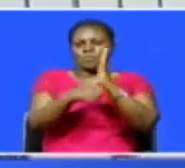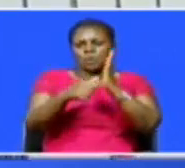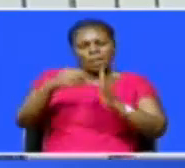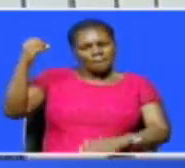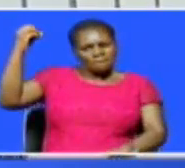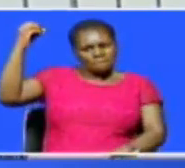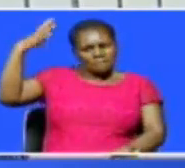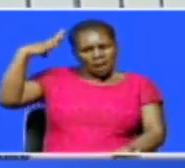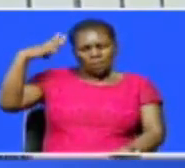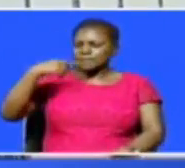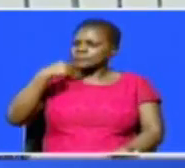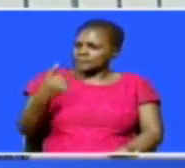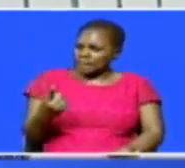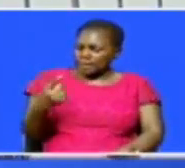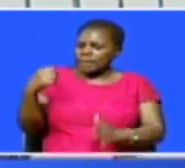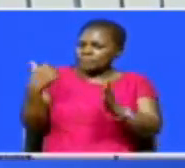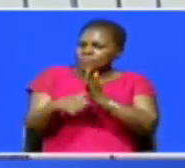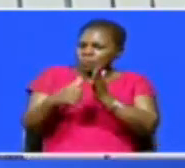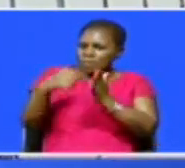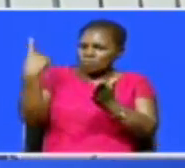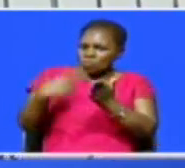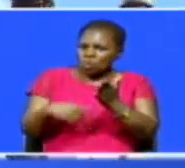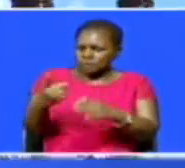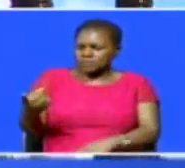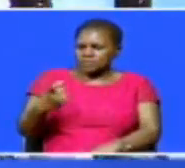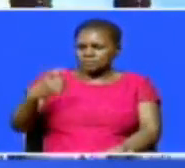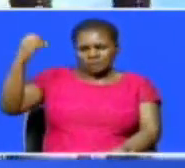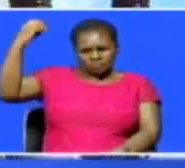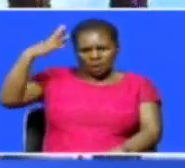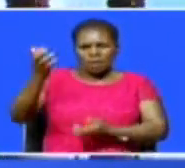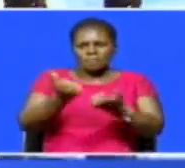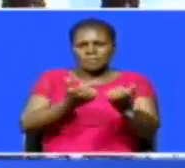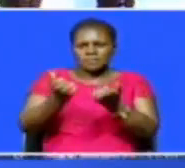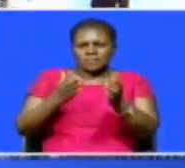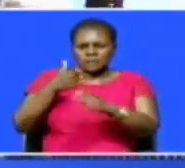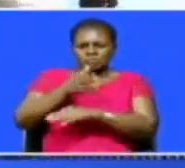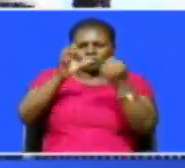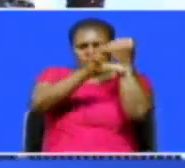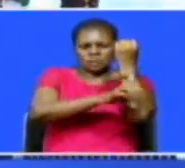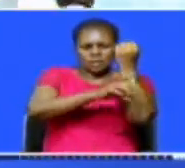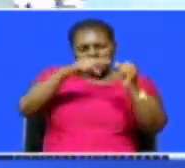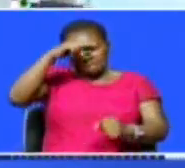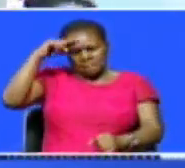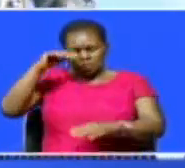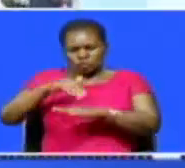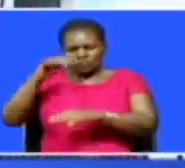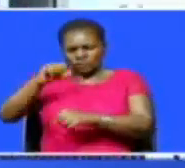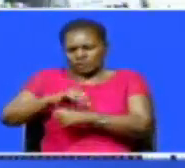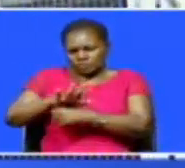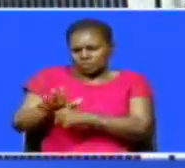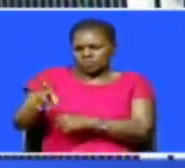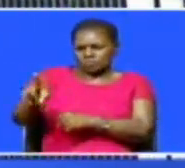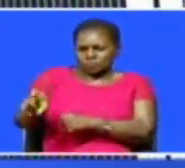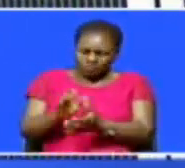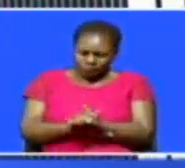power distributor attributed this drop to a plunge in demand for electricity by businesses across the country due to the effects of the-19